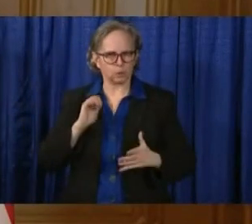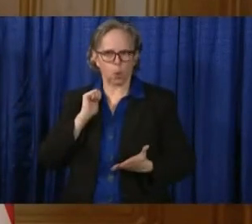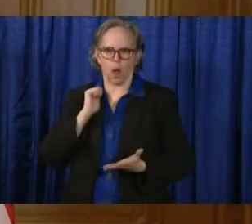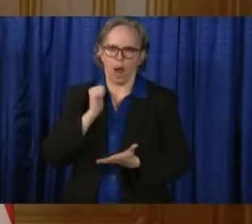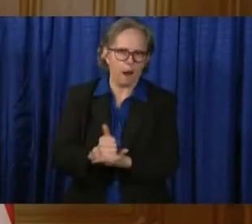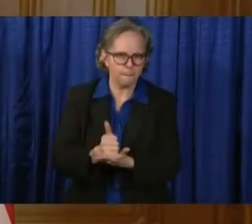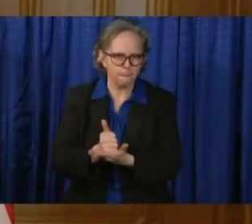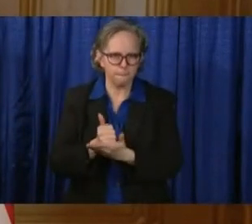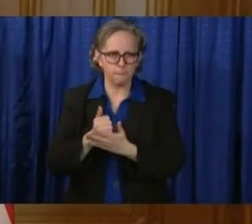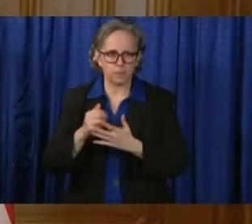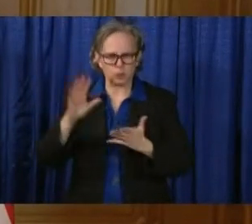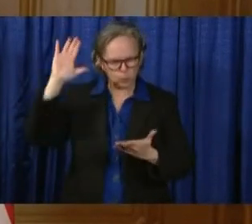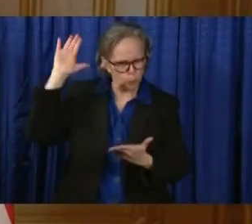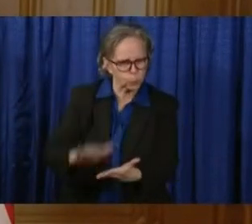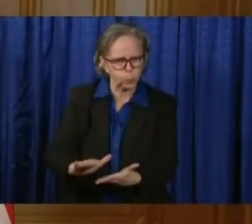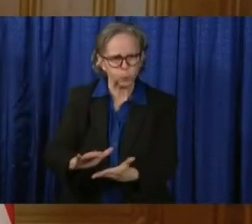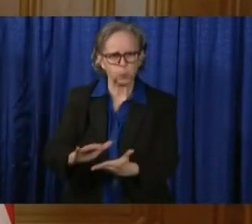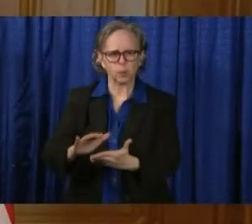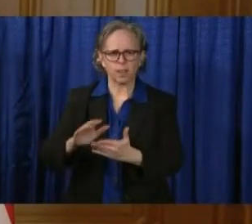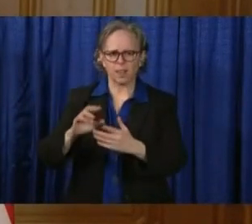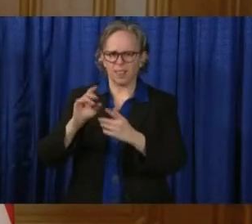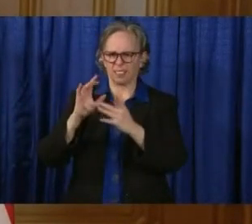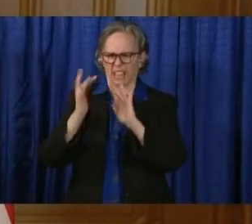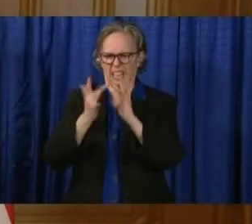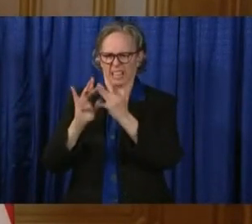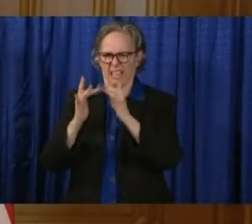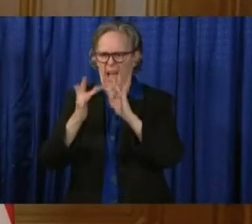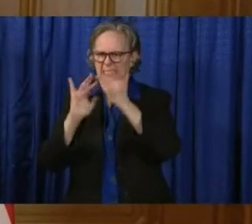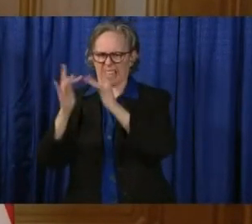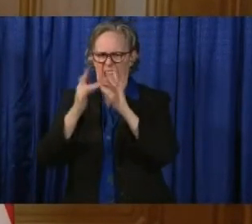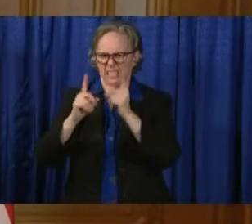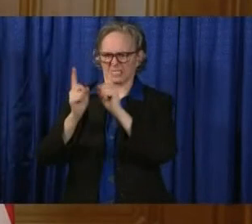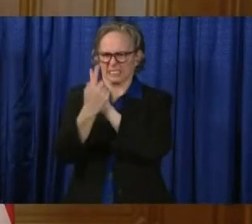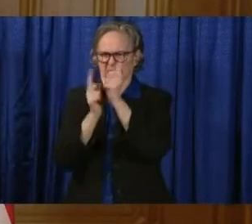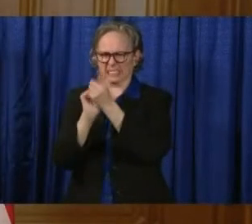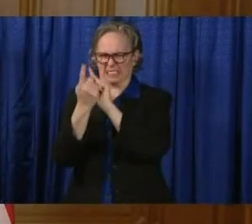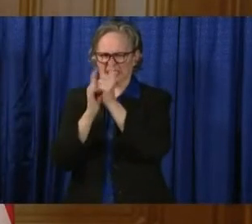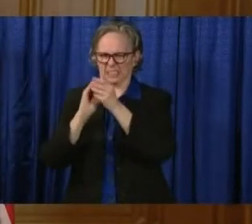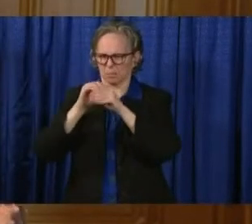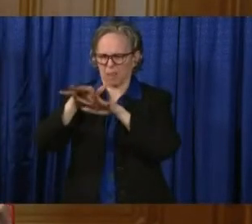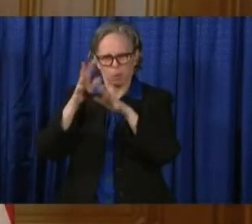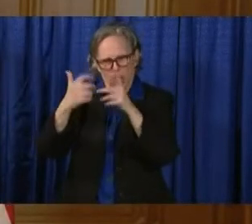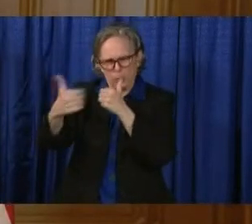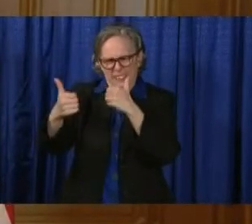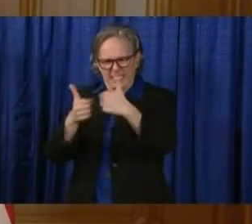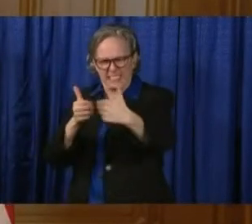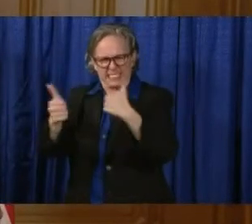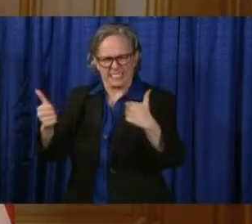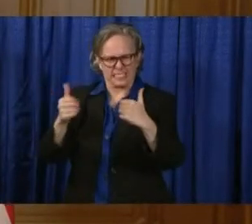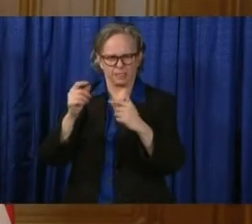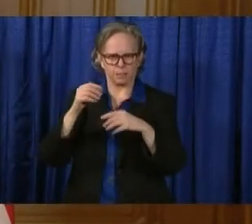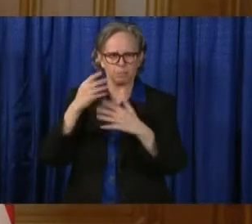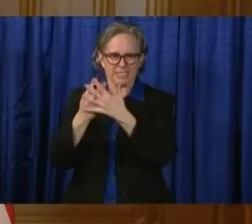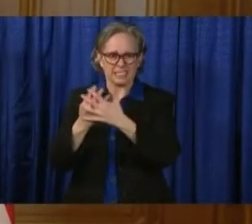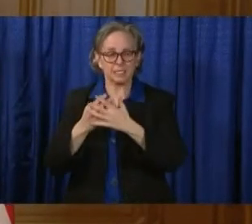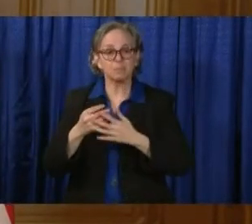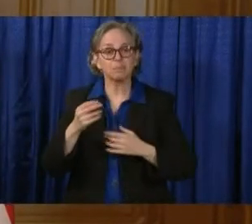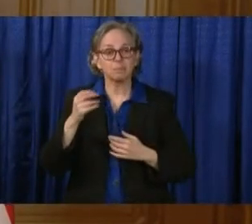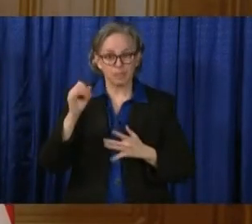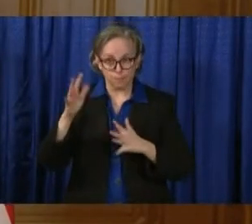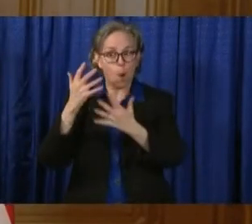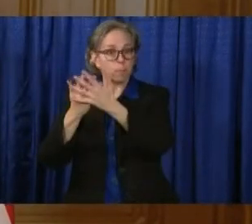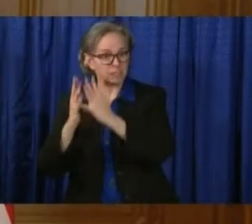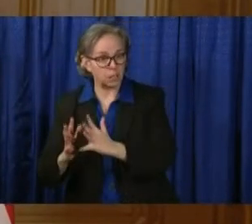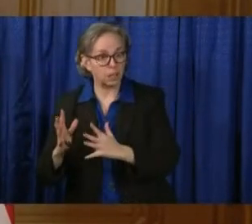contact among prisoners from prison to prison, prisoner to prisoner, but also certainly anybody that is coming into that